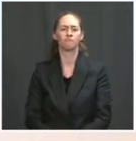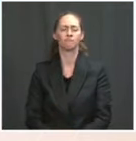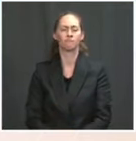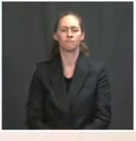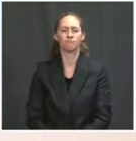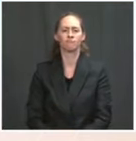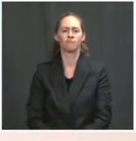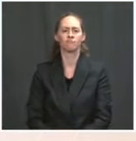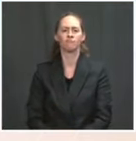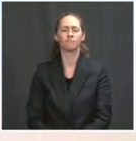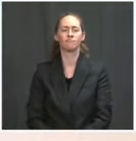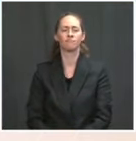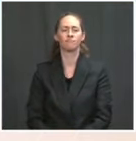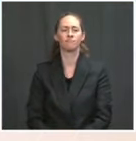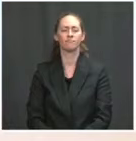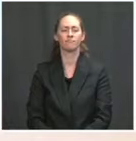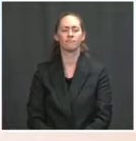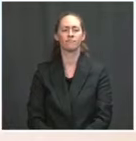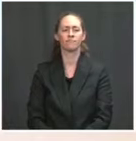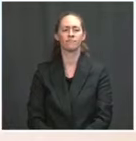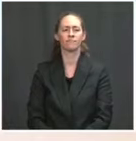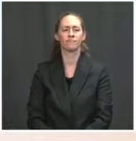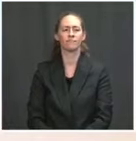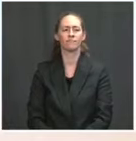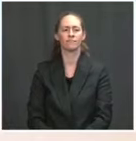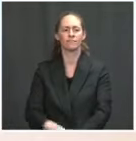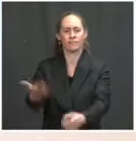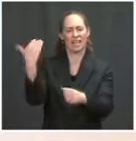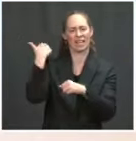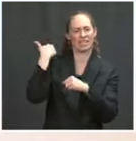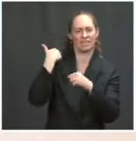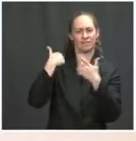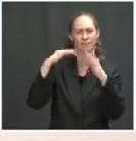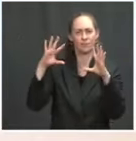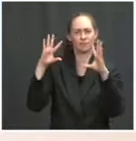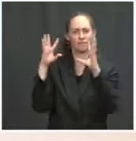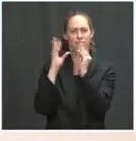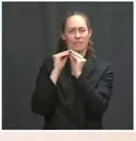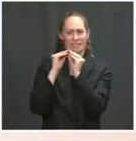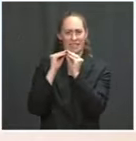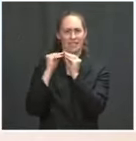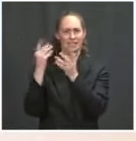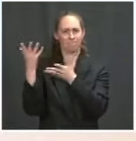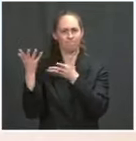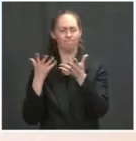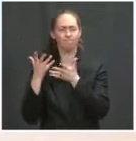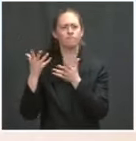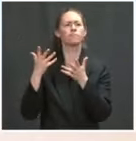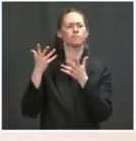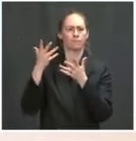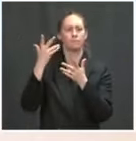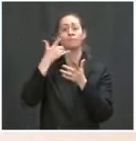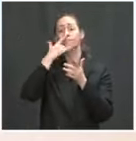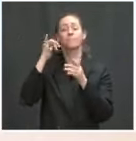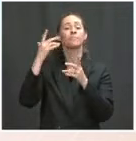yesterday with the Environmental Protection Agency Administrator, Michael Regan. He did a terrific job. We had probably 25 farmers.